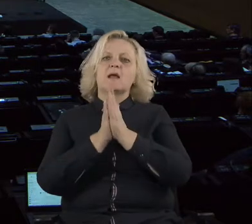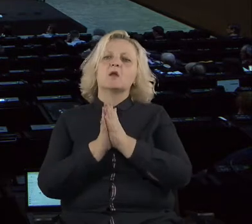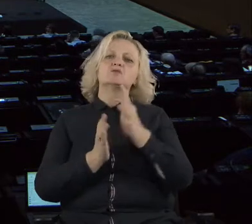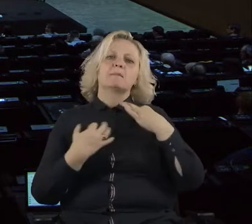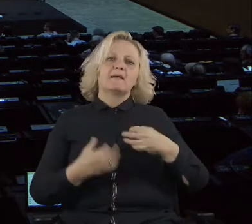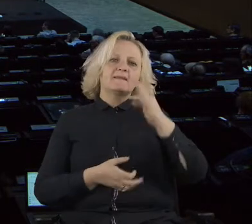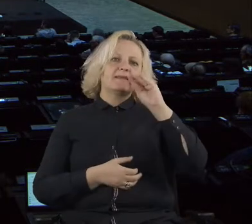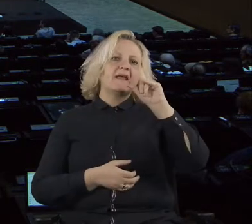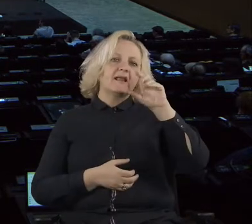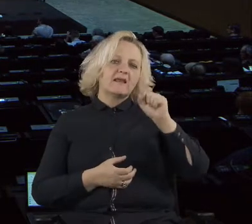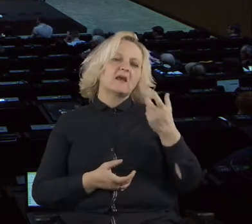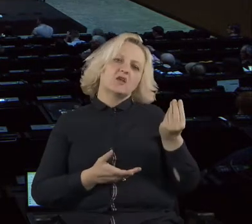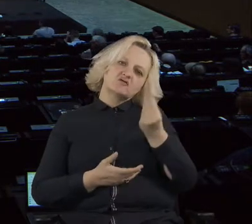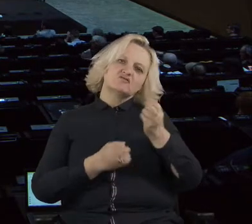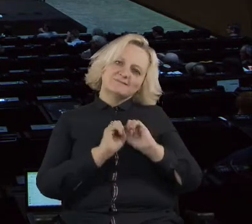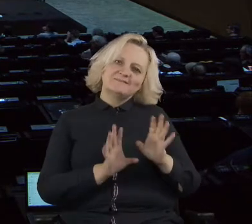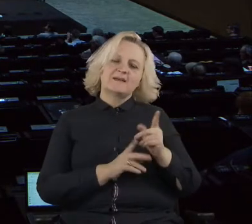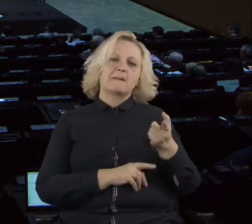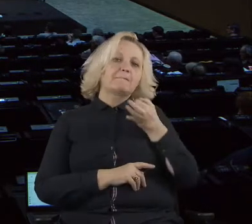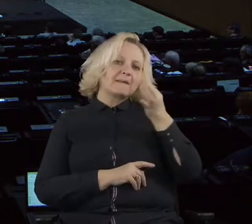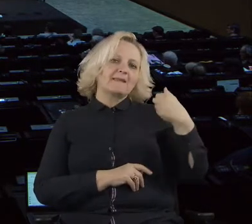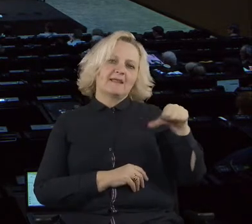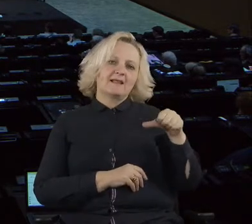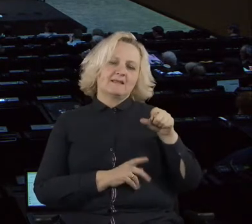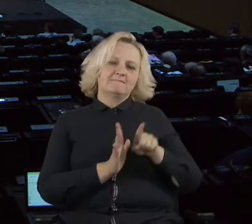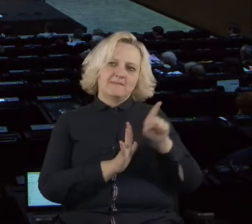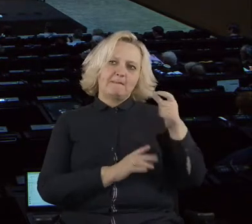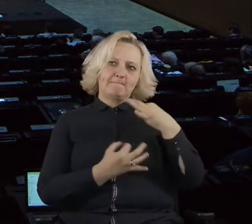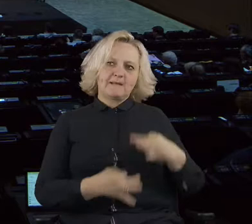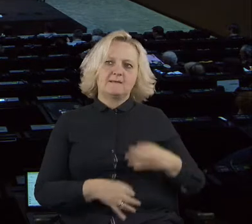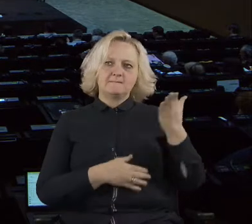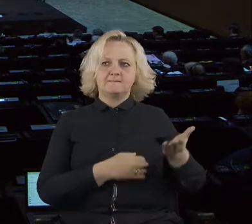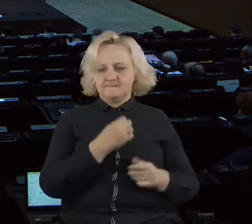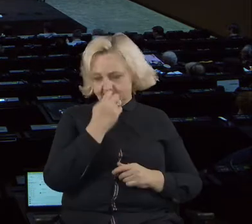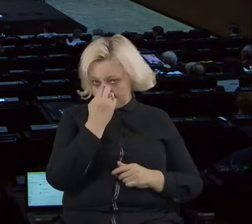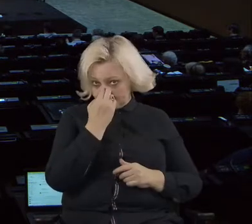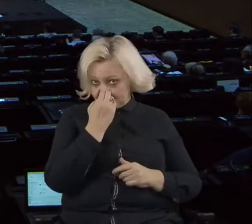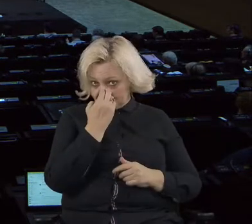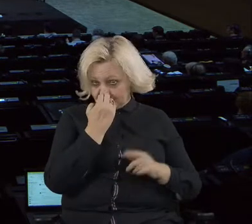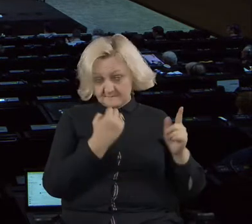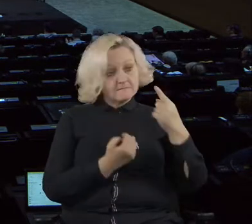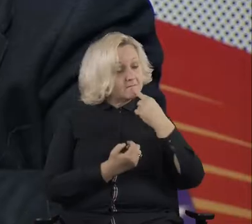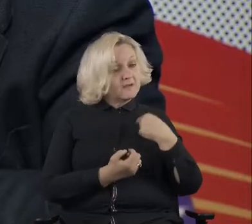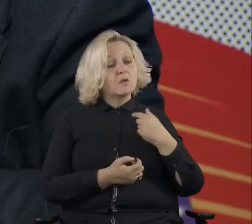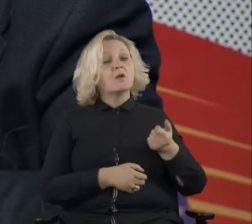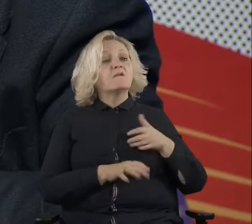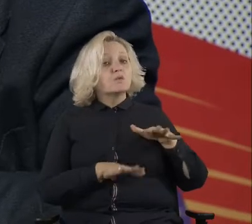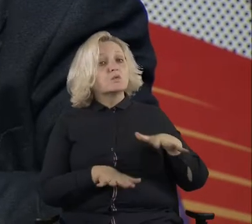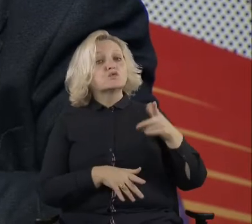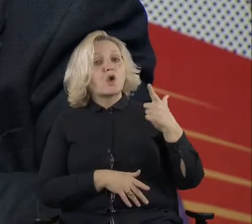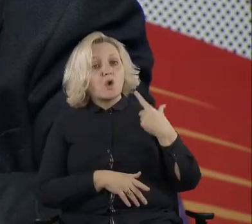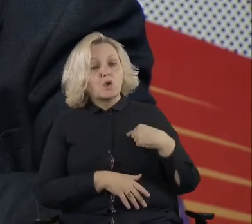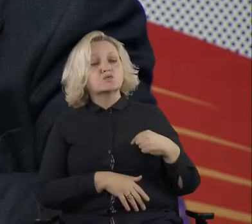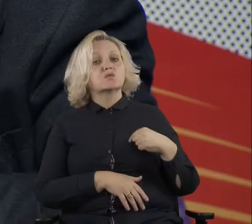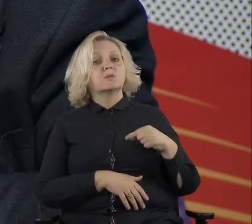And as, as well, the question to you, they say, I mean, uh, you said that number of people voting after voting